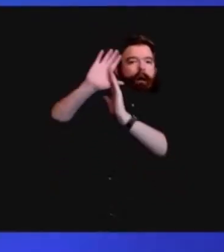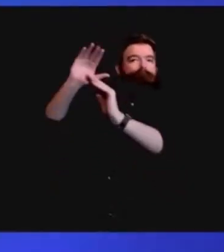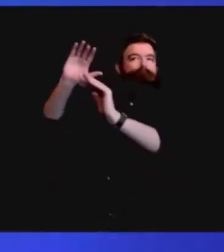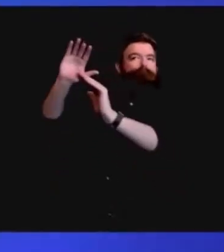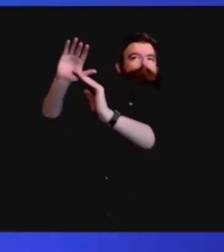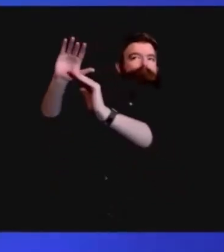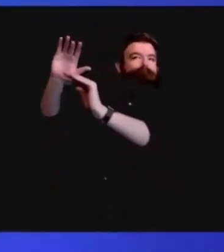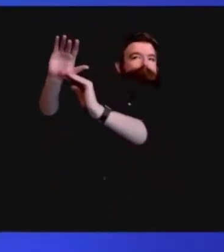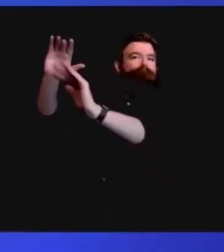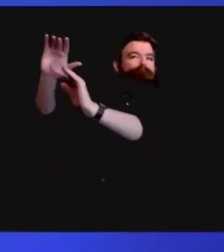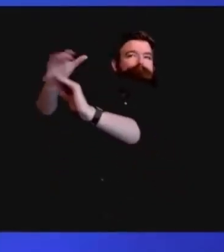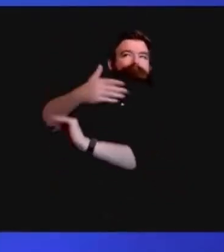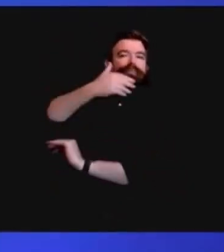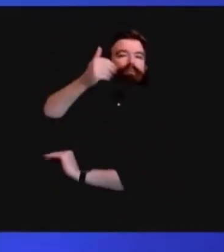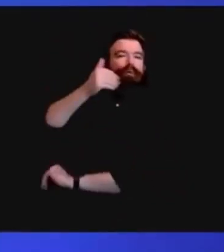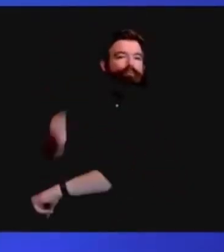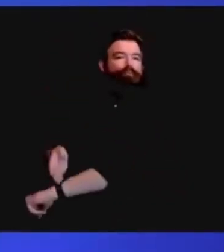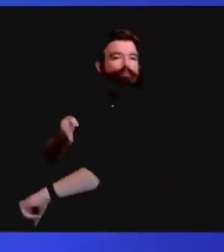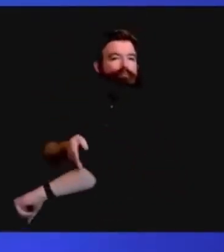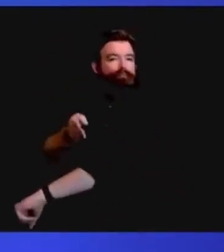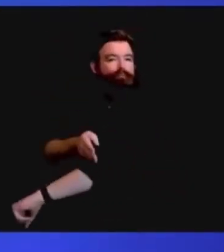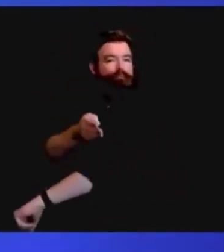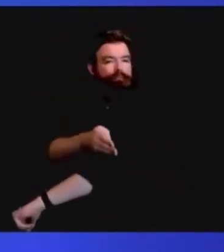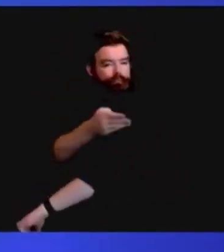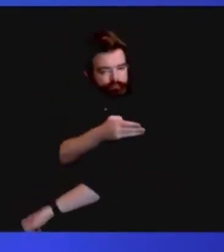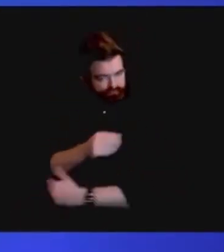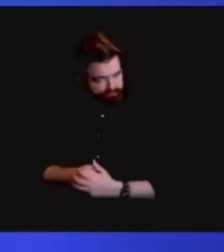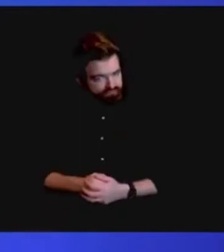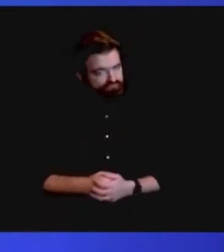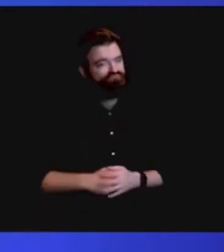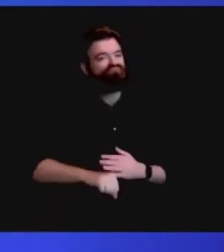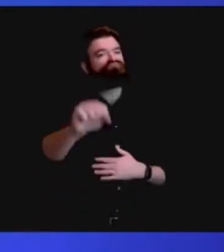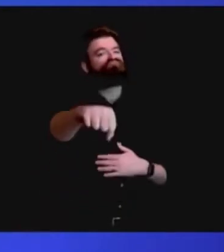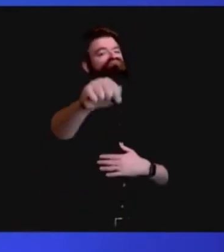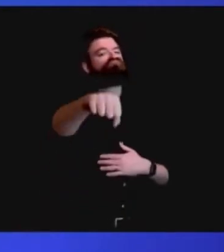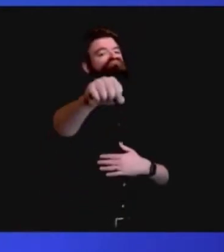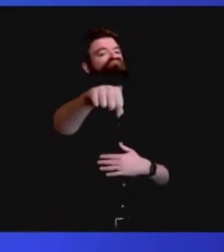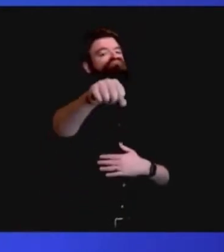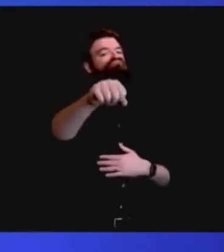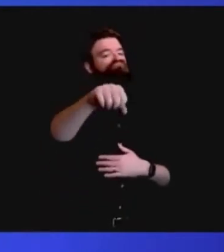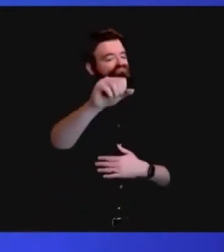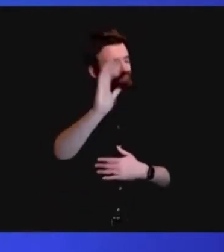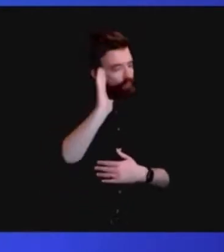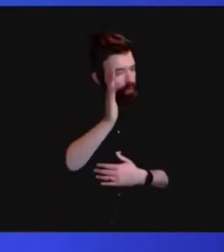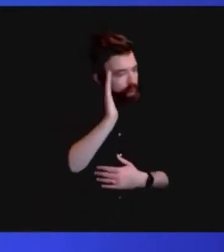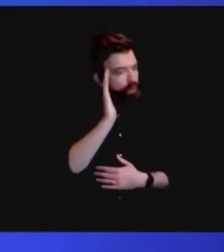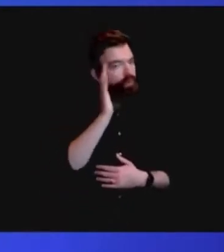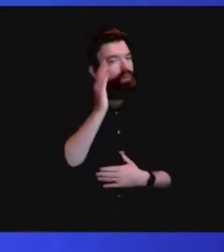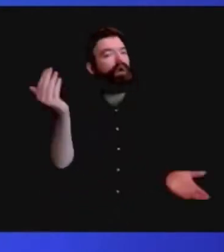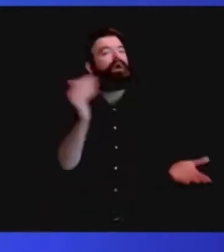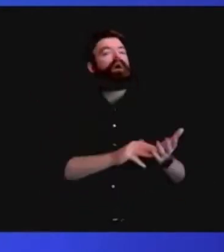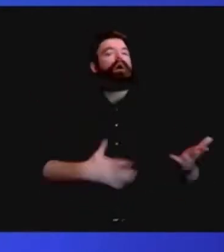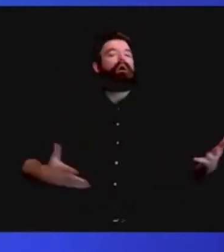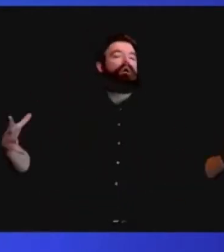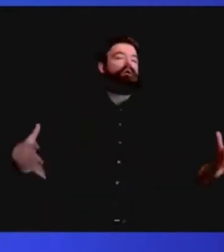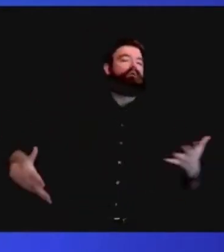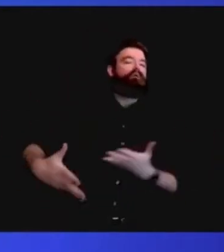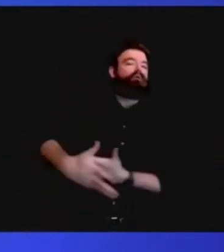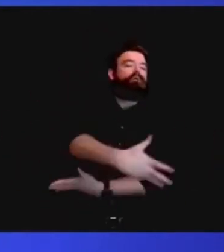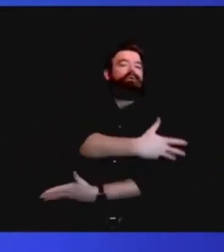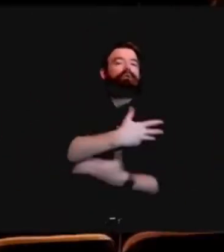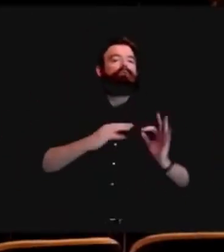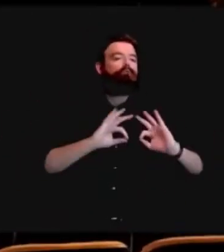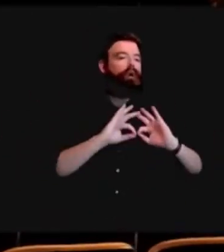bit brighter. Be assured, we will get back to being able to gather and celebrate with our families and friends.